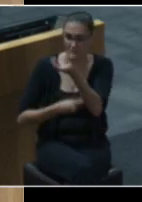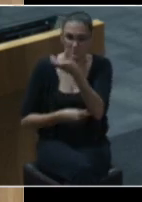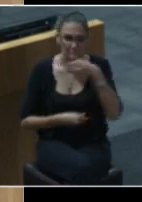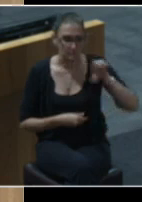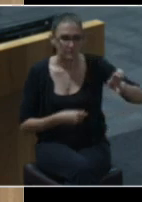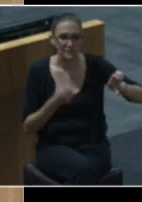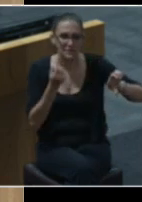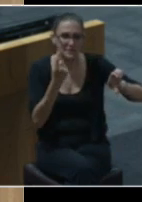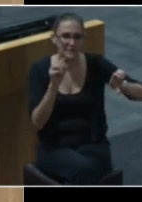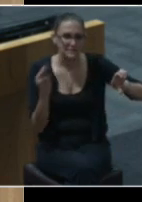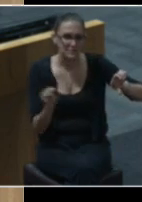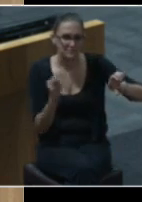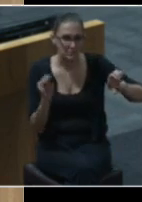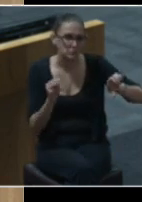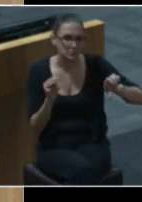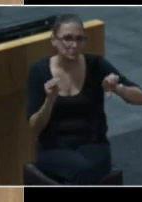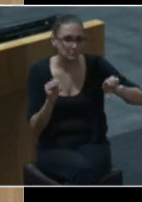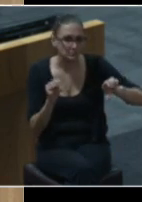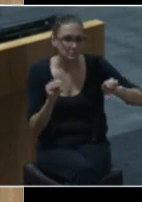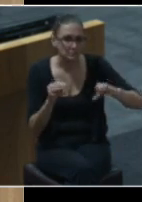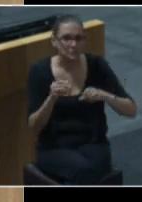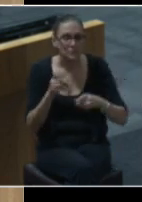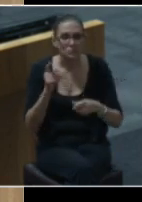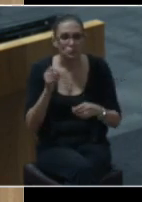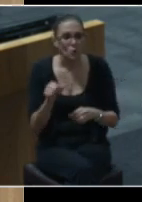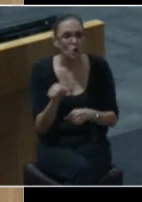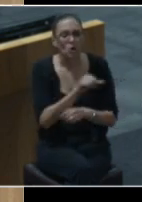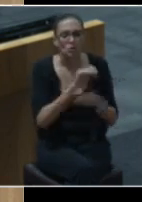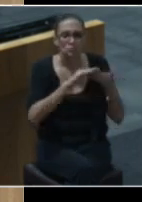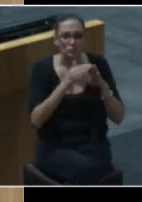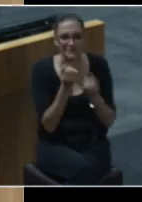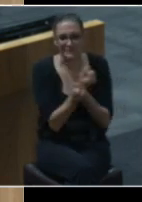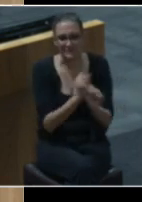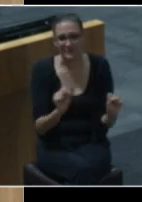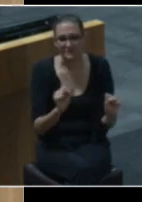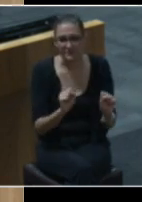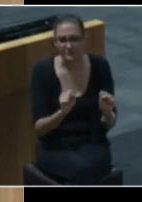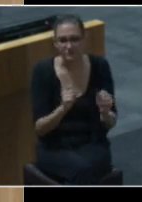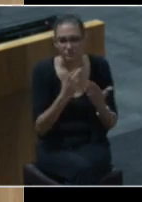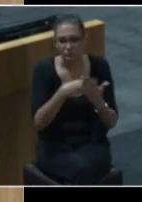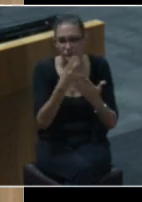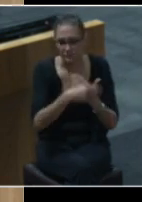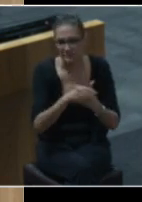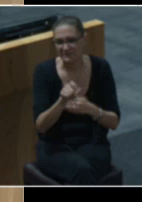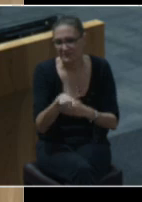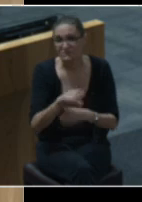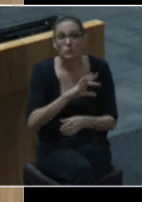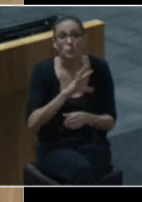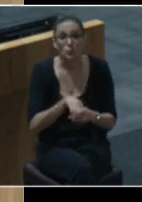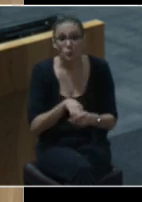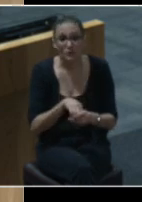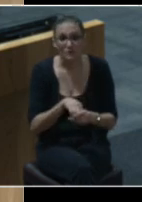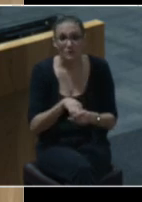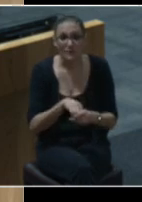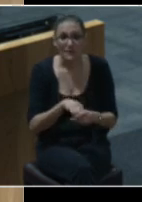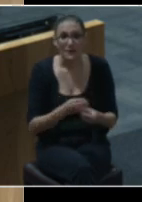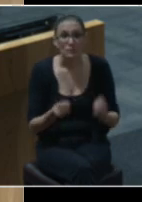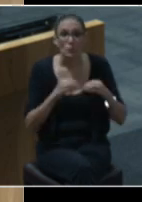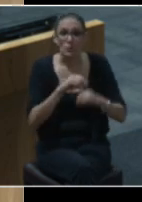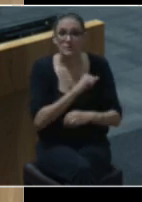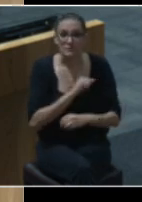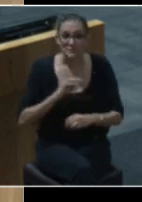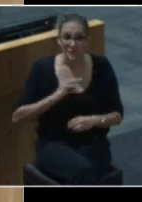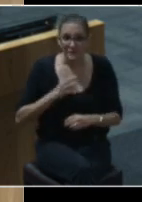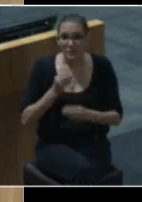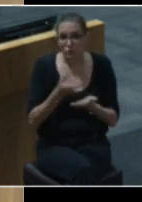in police department funding to other community safety needs, including additional staffing and